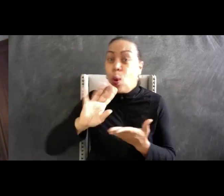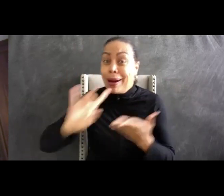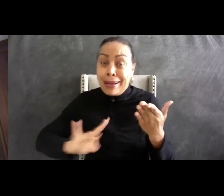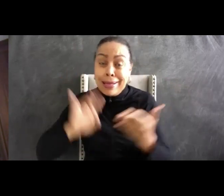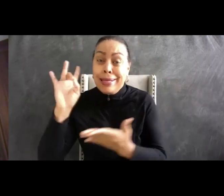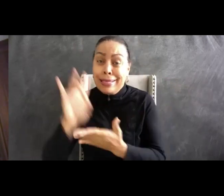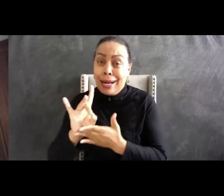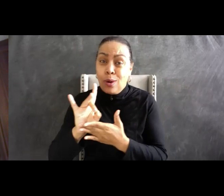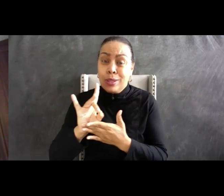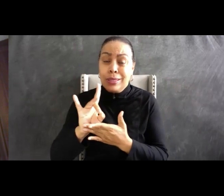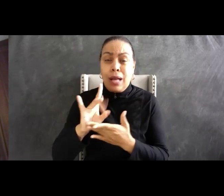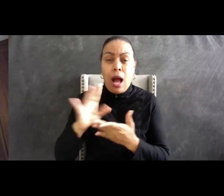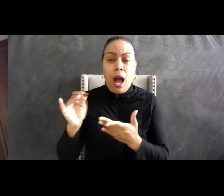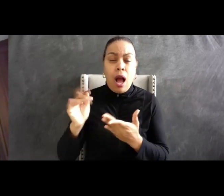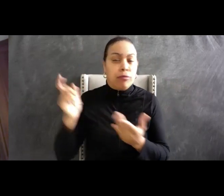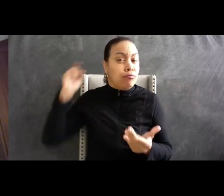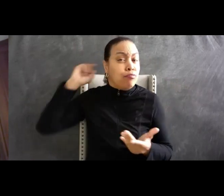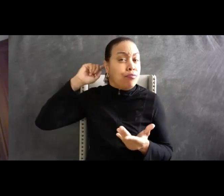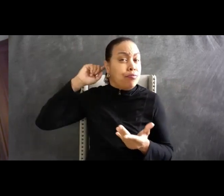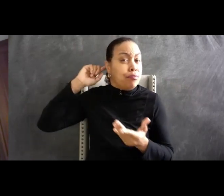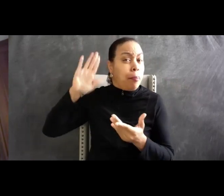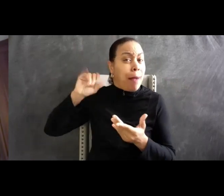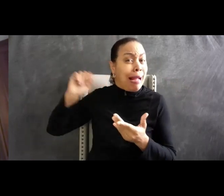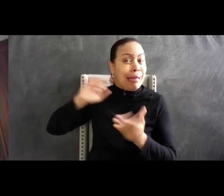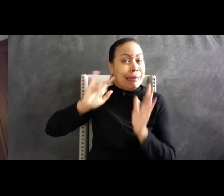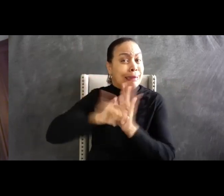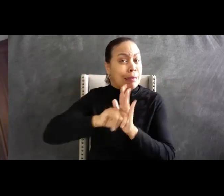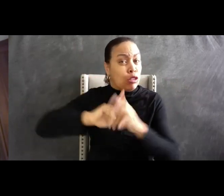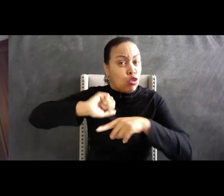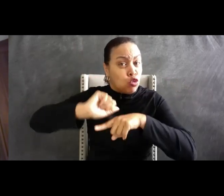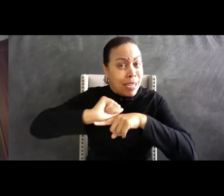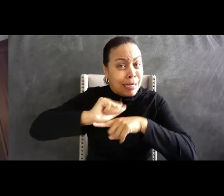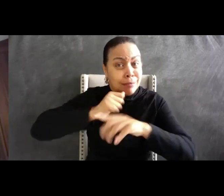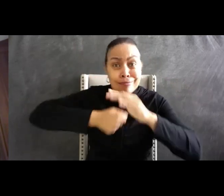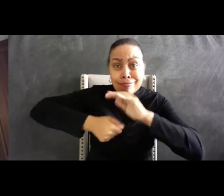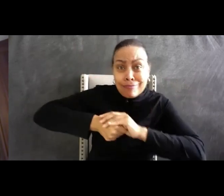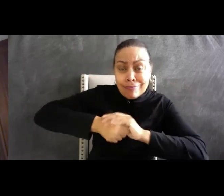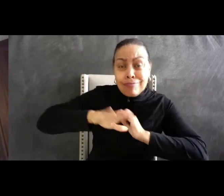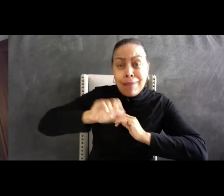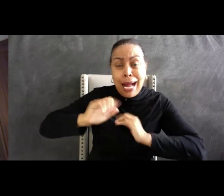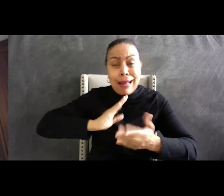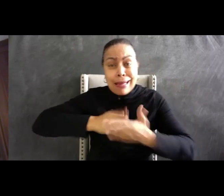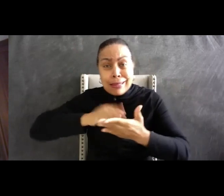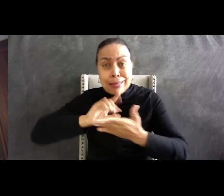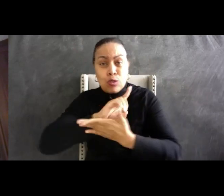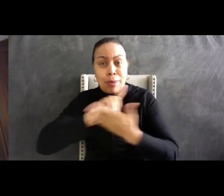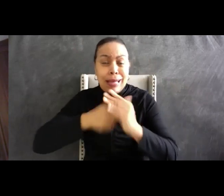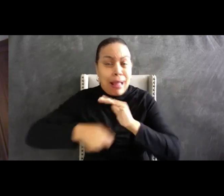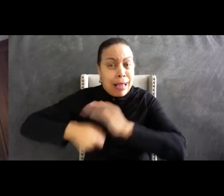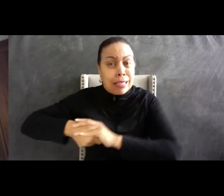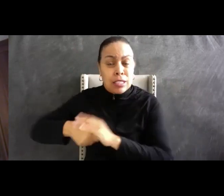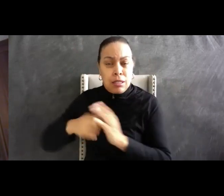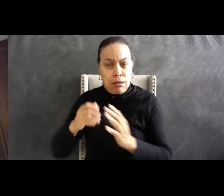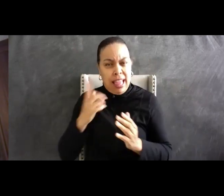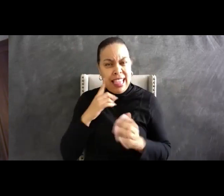officers that may have been exposed to a lifetime of bias and stereotyping that is pervasive